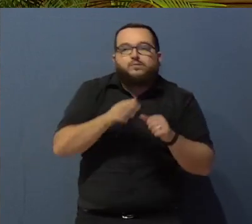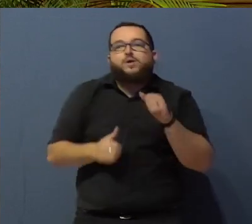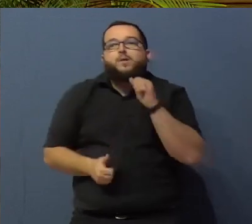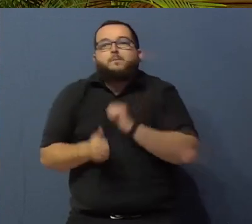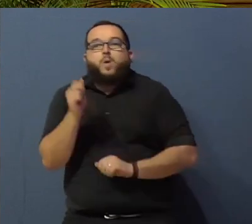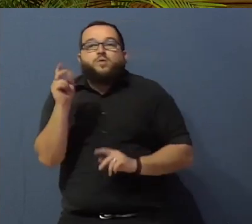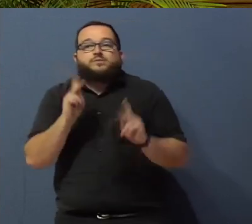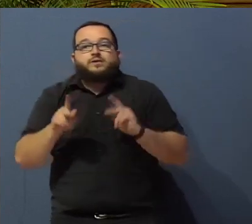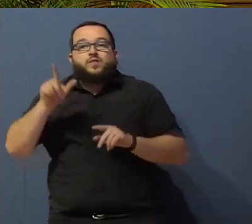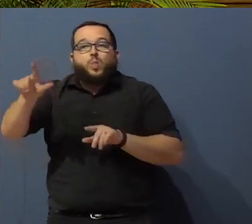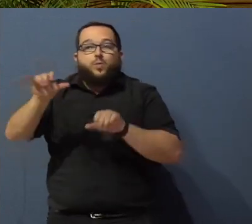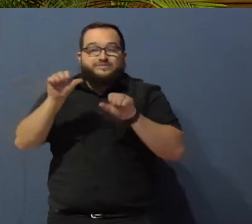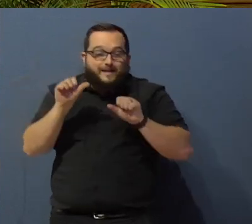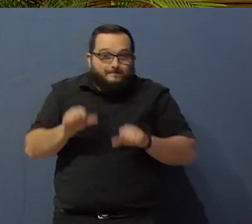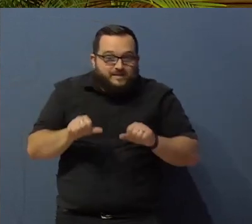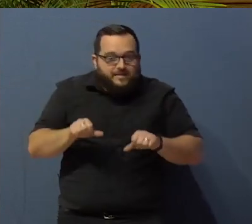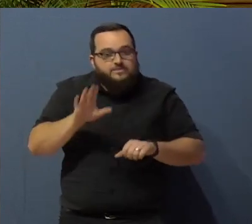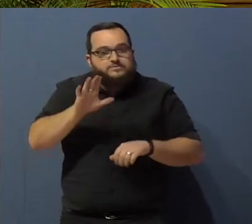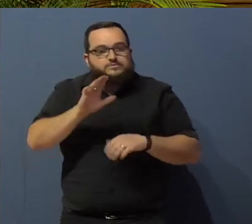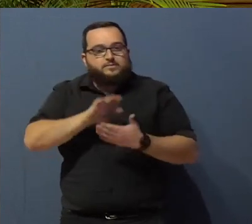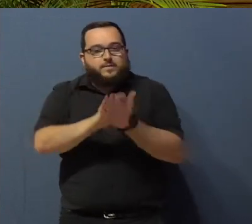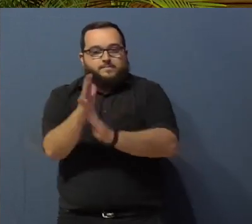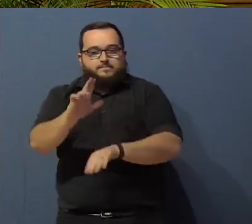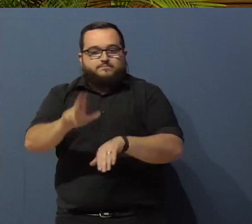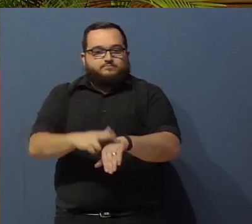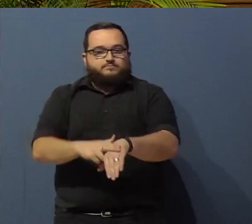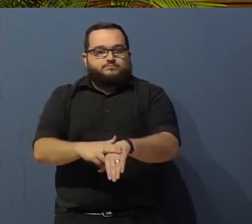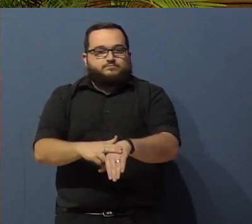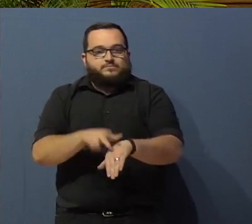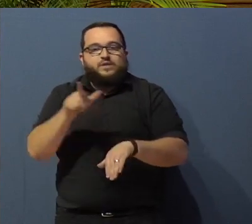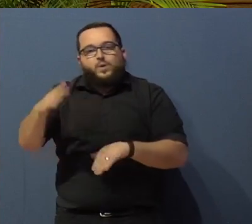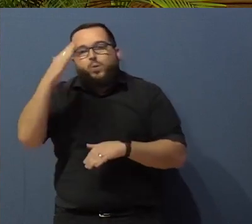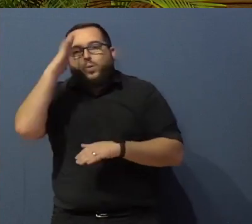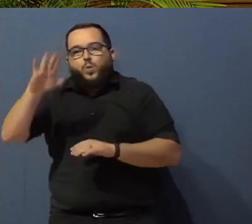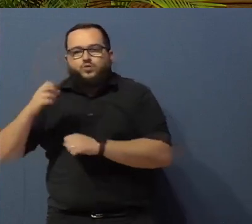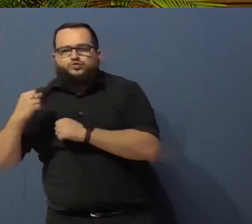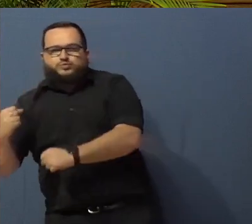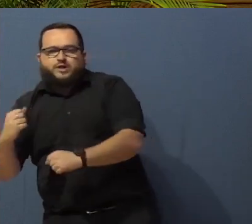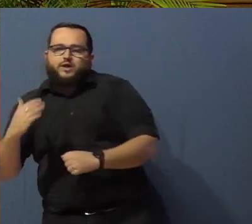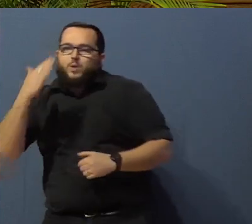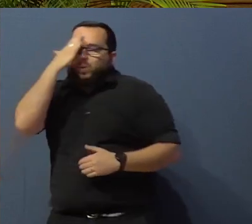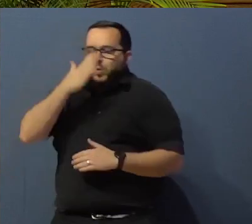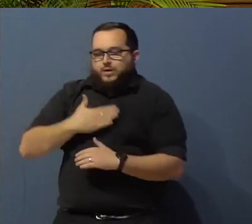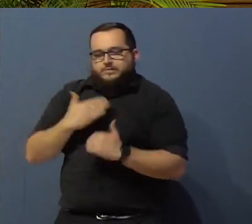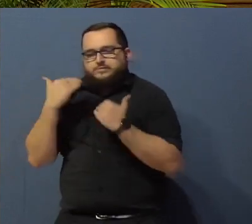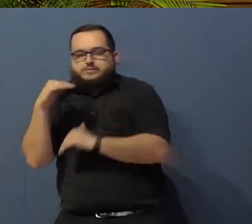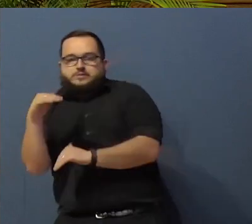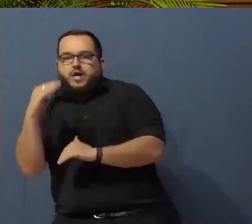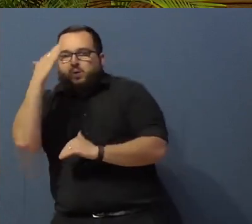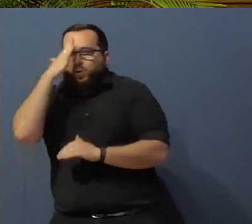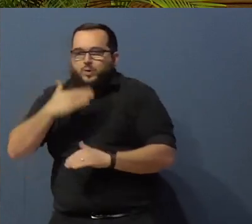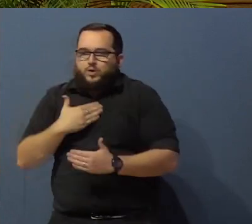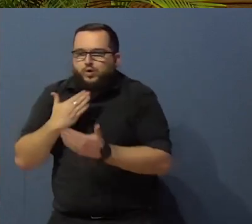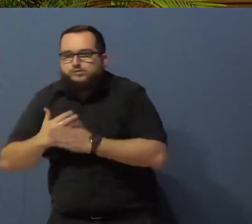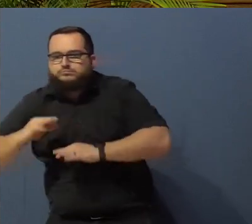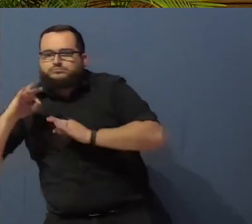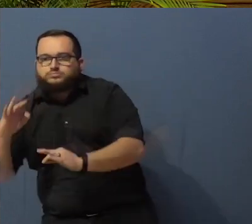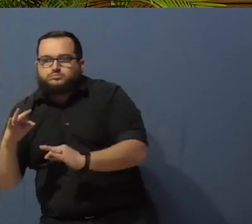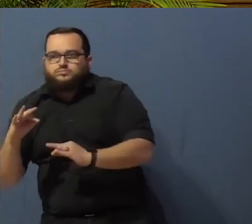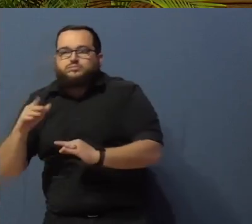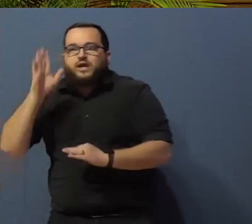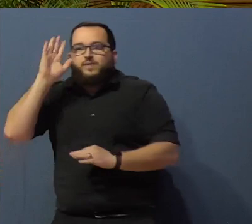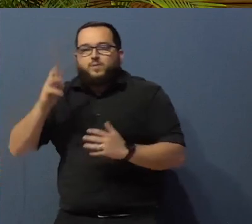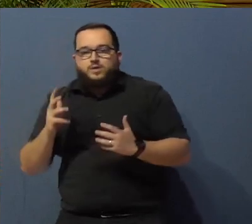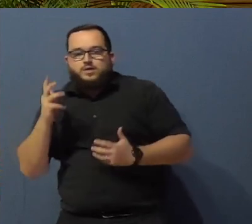these abilities come natural. They know their strengths. They know their limitations. And they accommodate